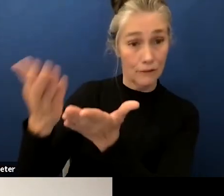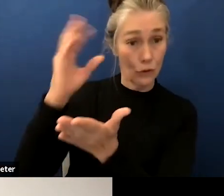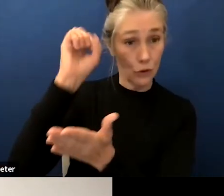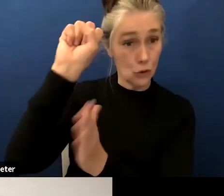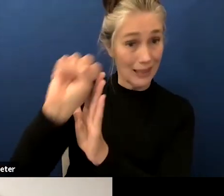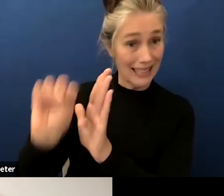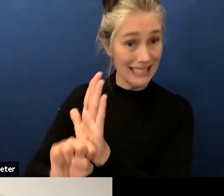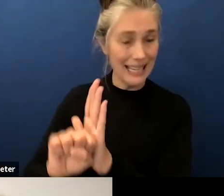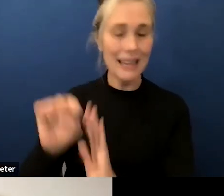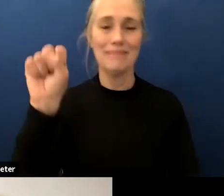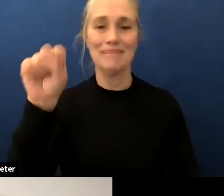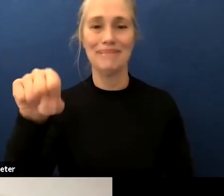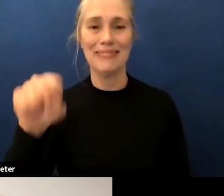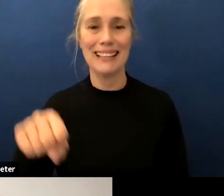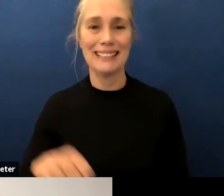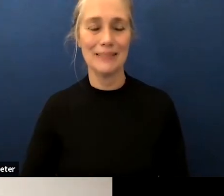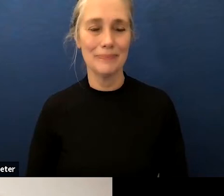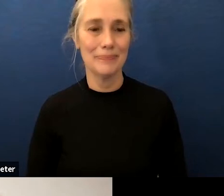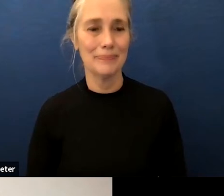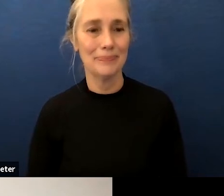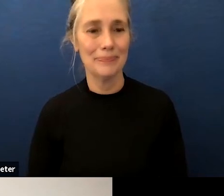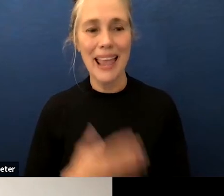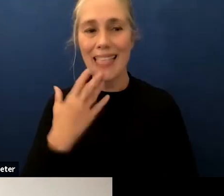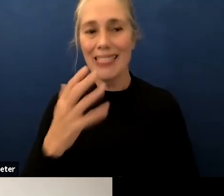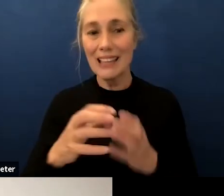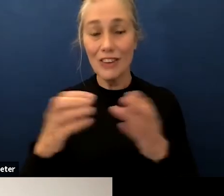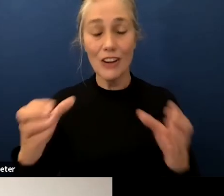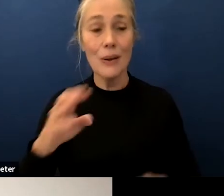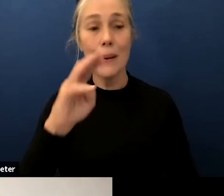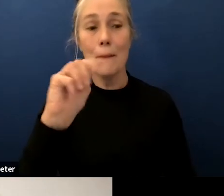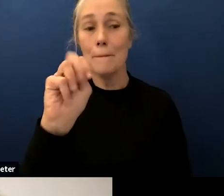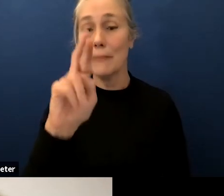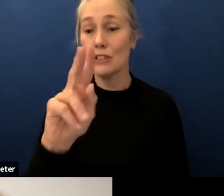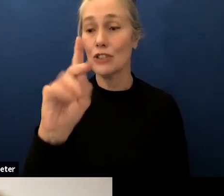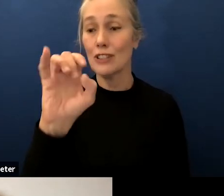thanks very much mr kelly do you have any comments